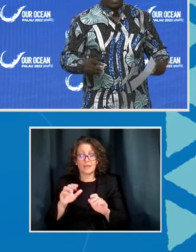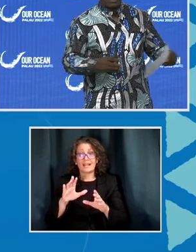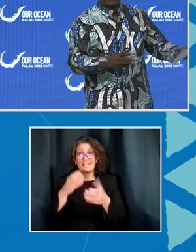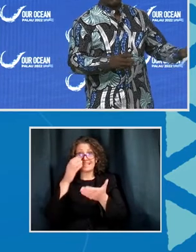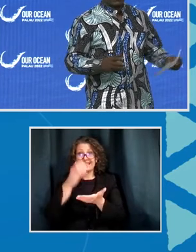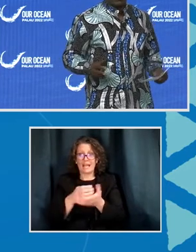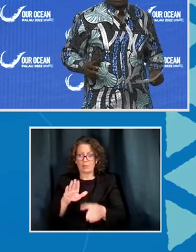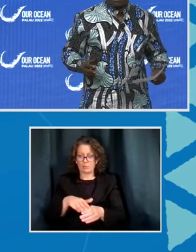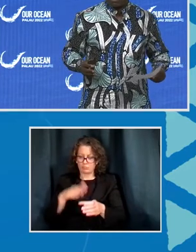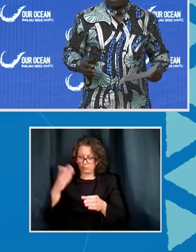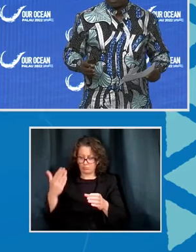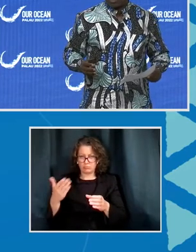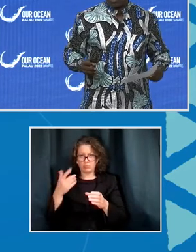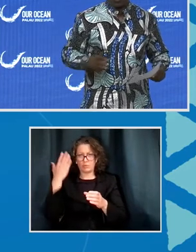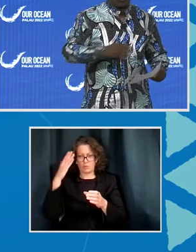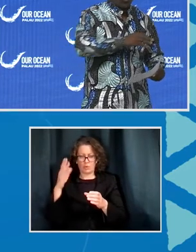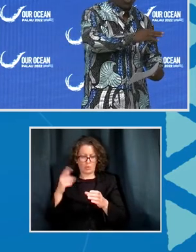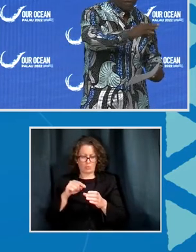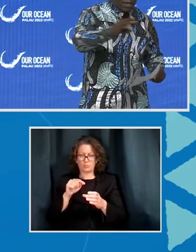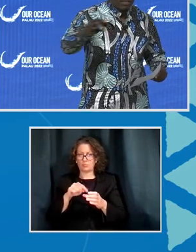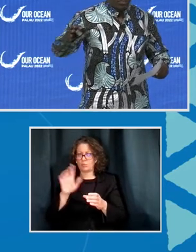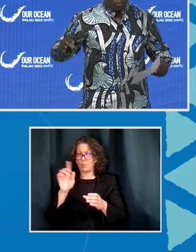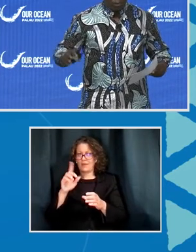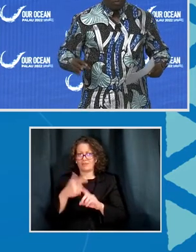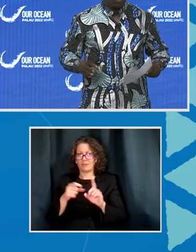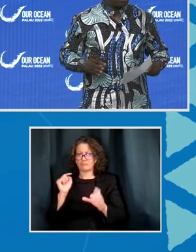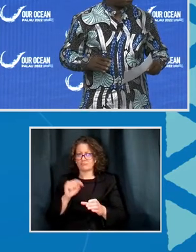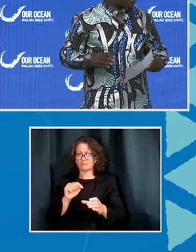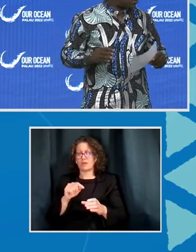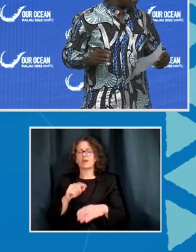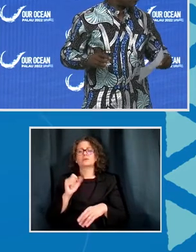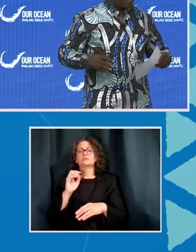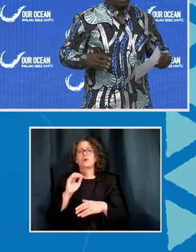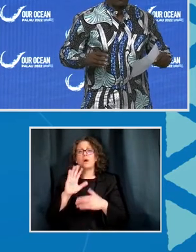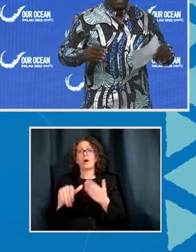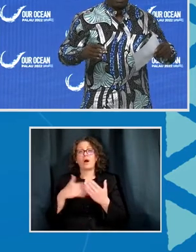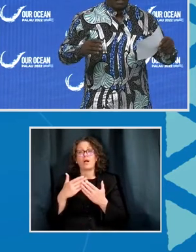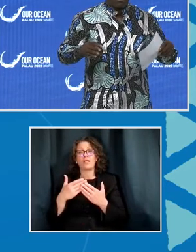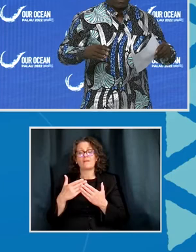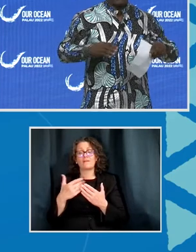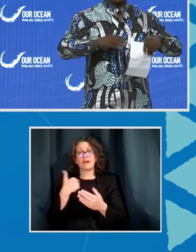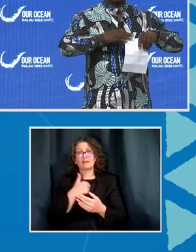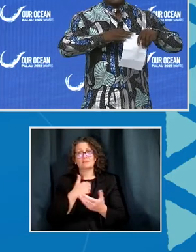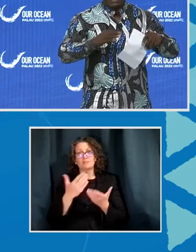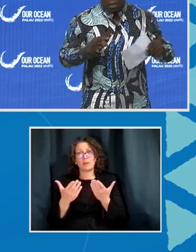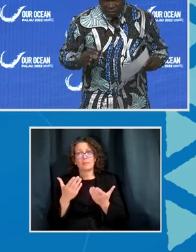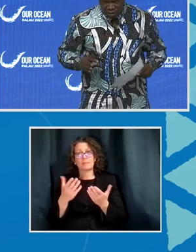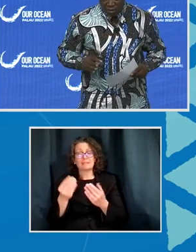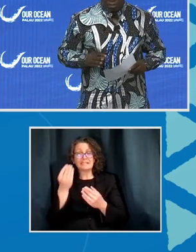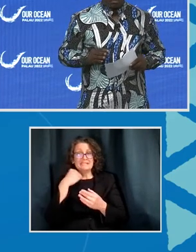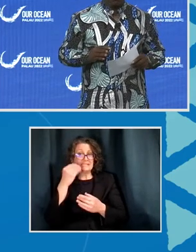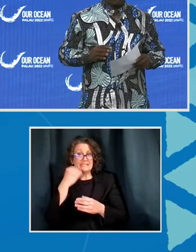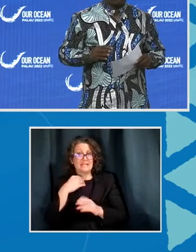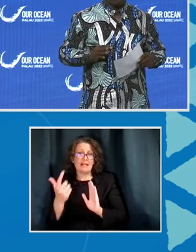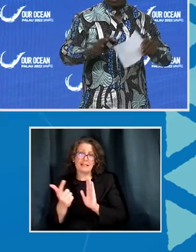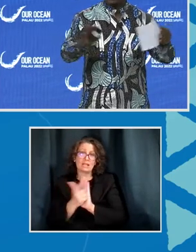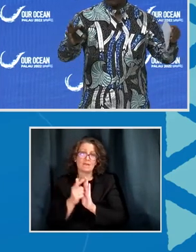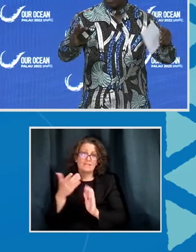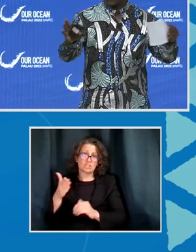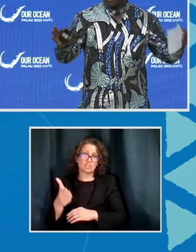don't know where it has been done. So all of us probably have been eating some illegal fish.